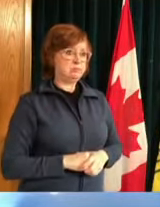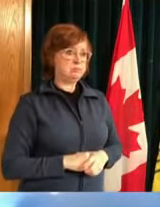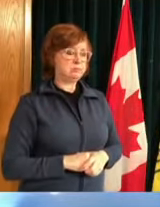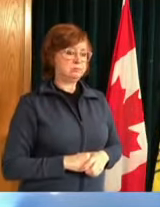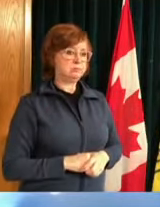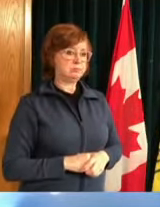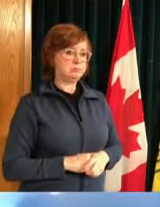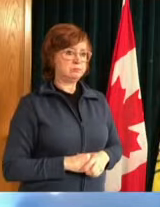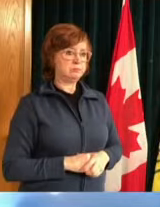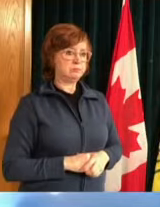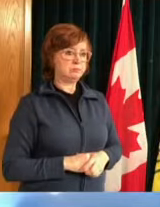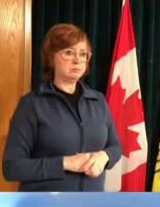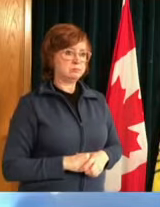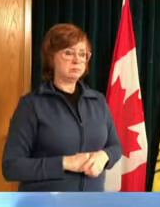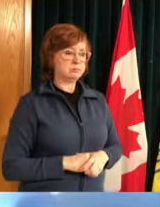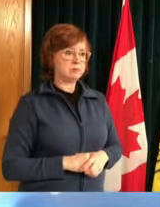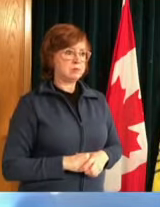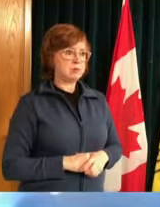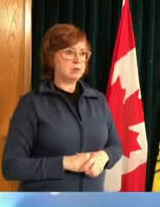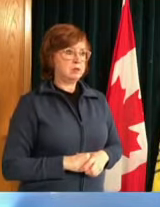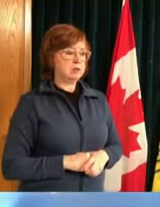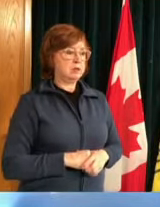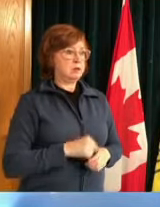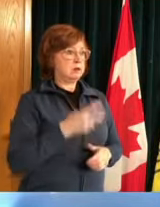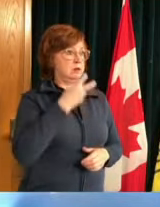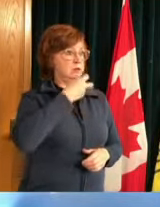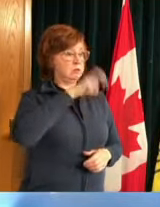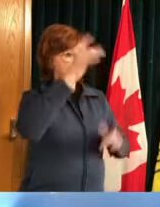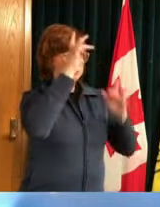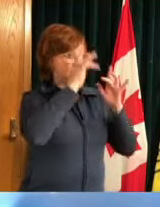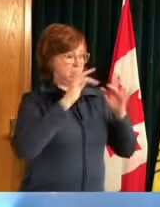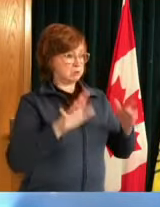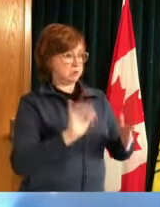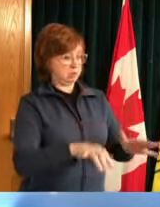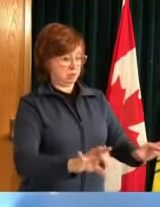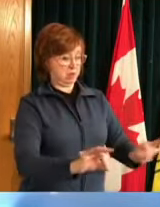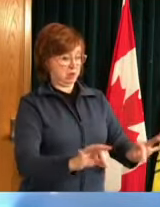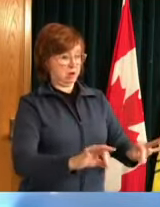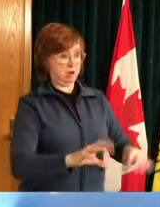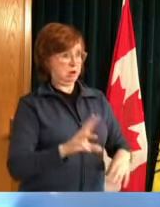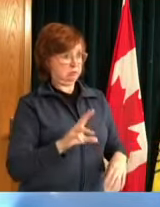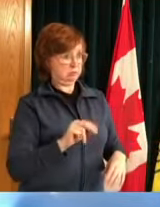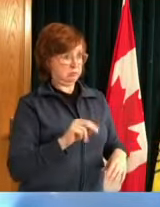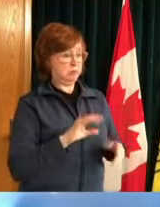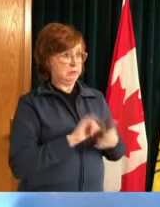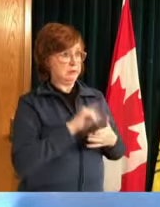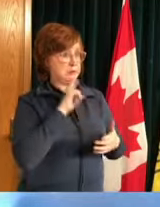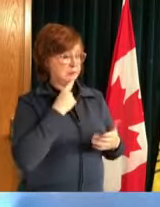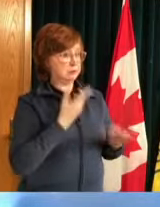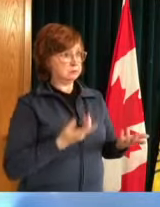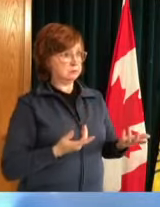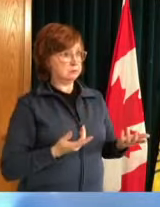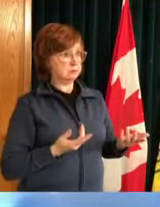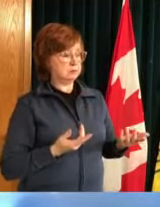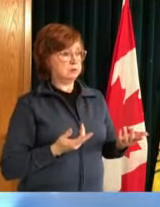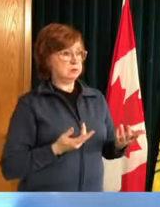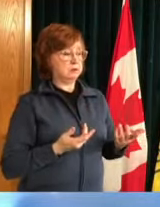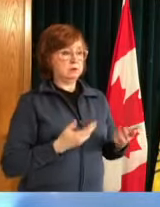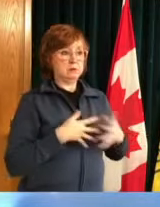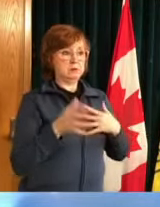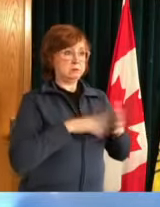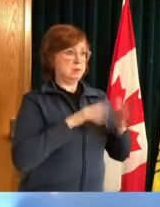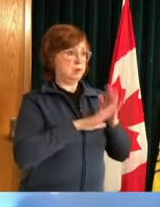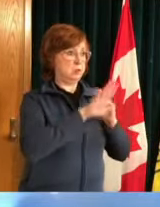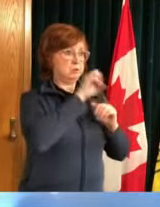to be hospitalized and to be in icu at any age um so obviously that's a concern for regina um we've seen the waves of